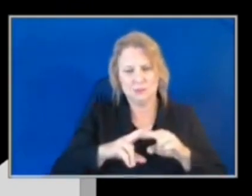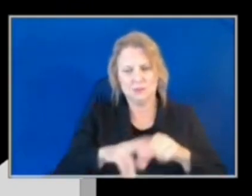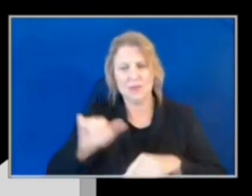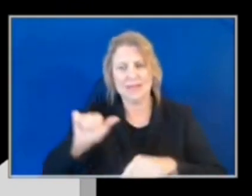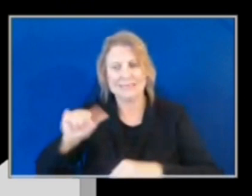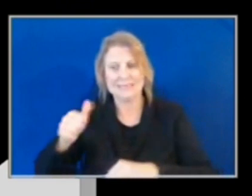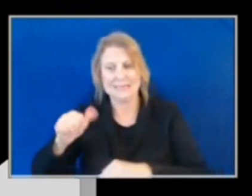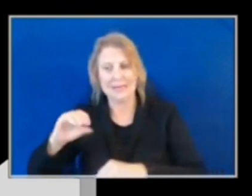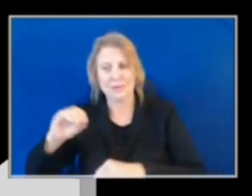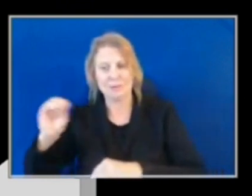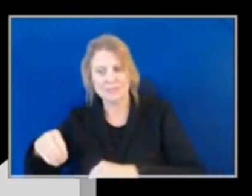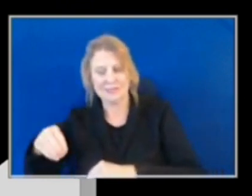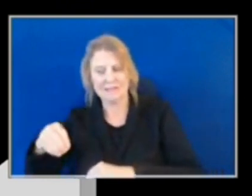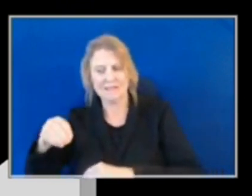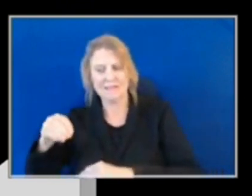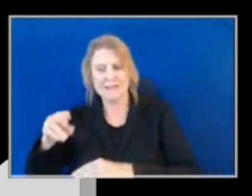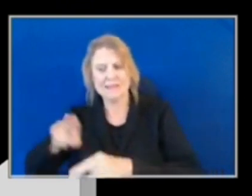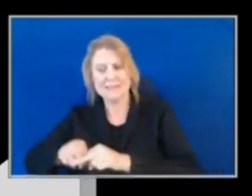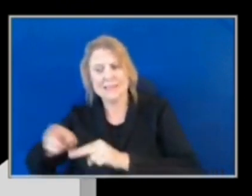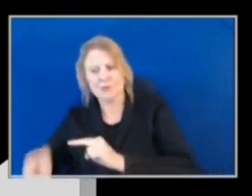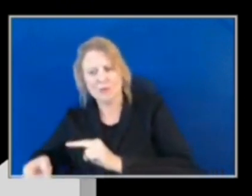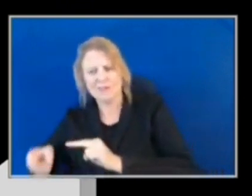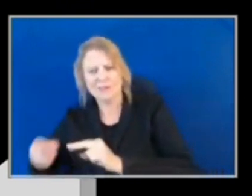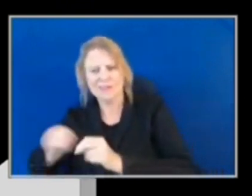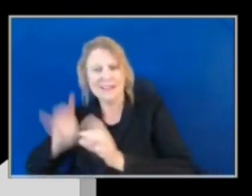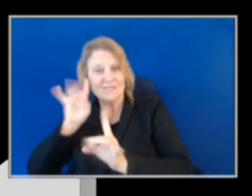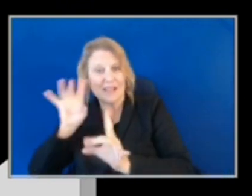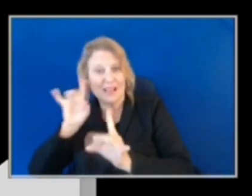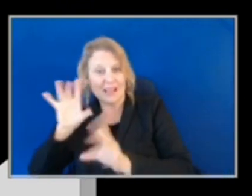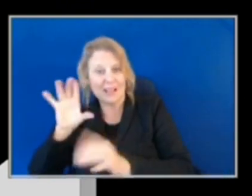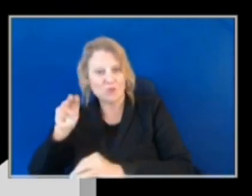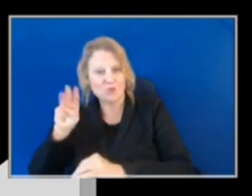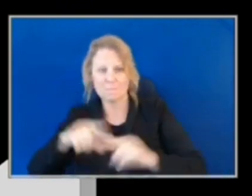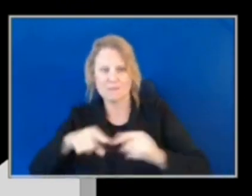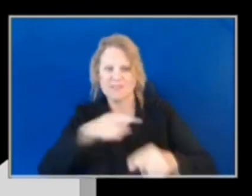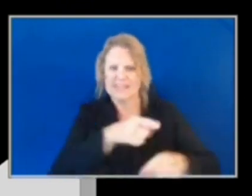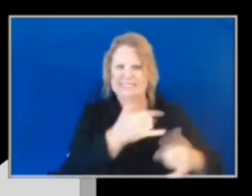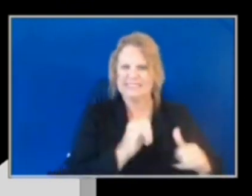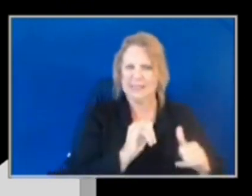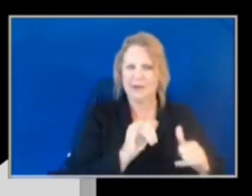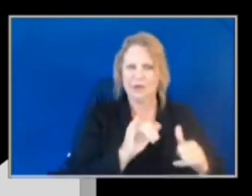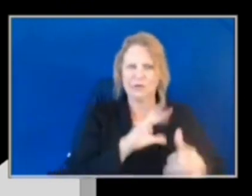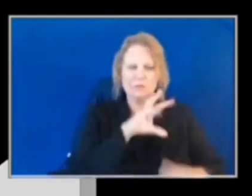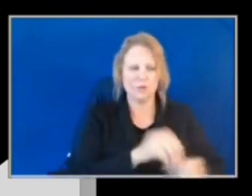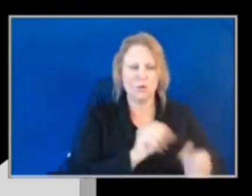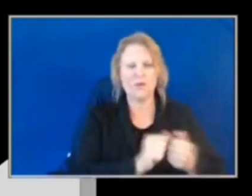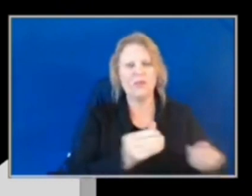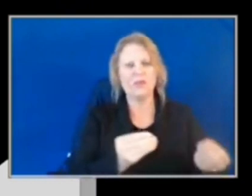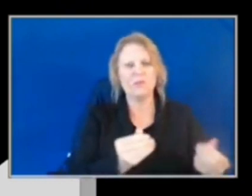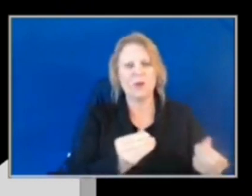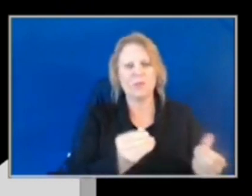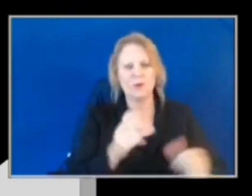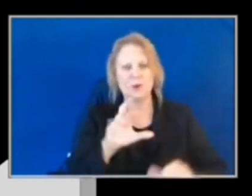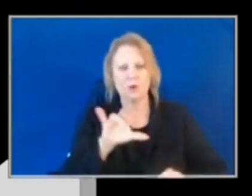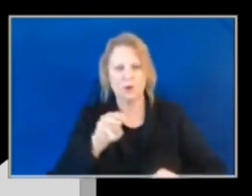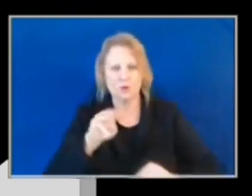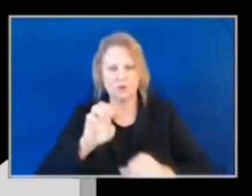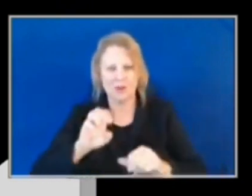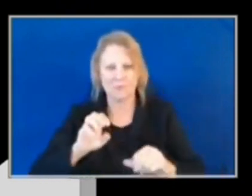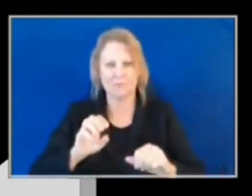committed by juveniles, they still account for a significant portion of property crimes. This year, there's been a staggering 93 percent